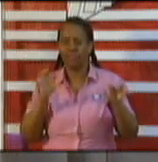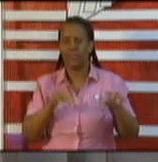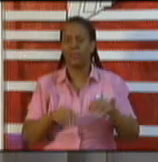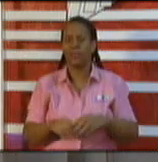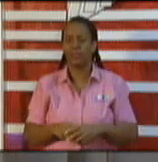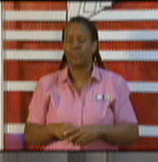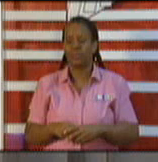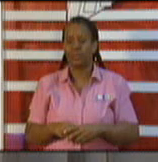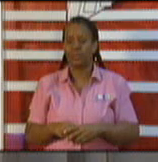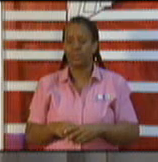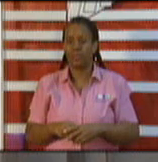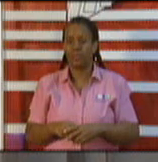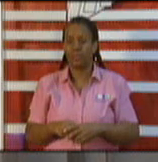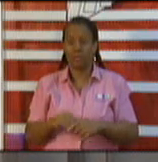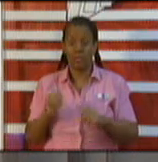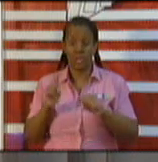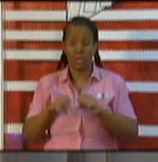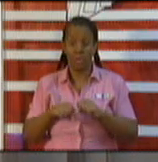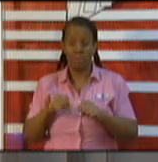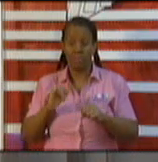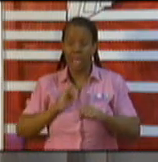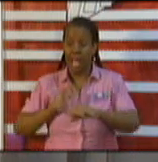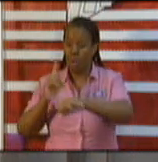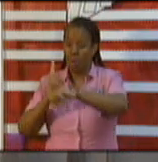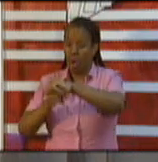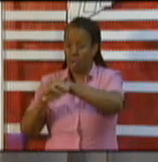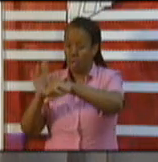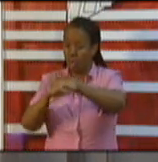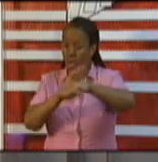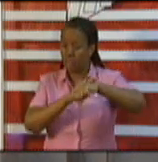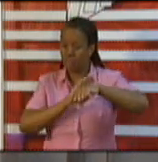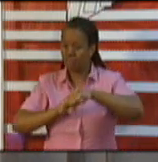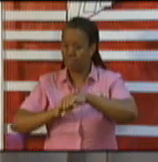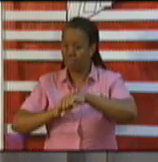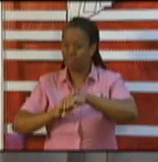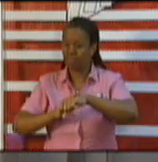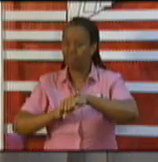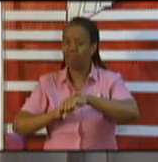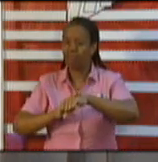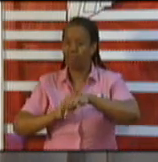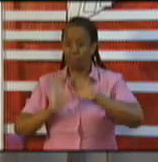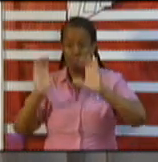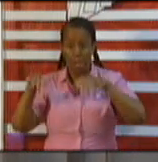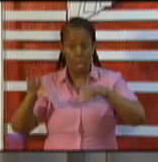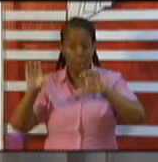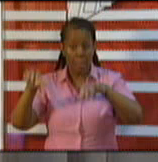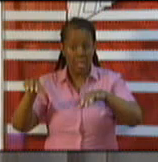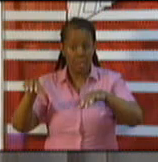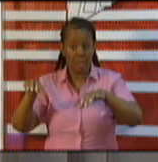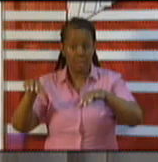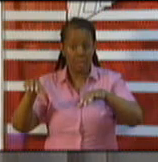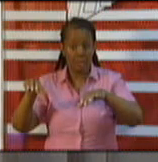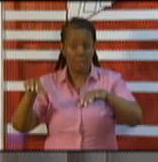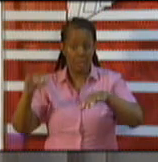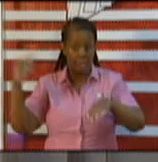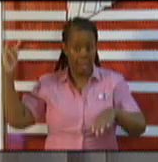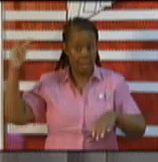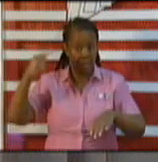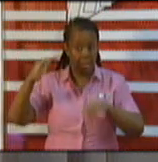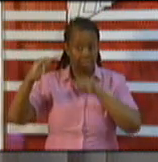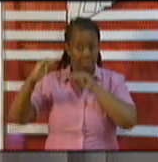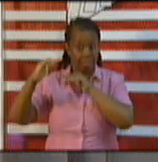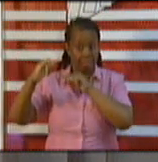I am putting down a caution now. The Caribbean and some of our CARICOM sister countries are not going to be permitted